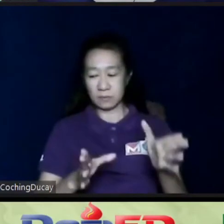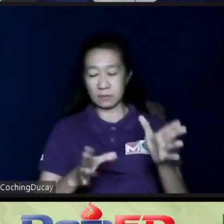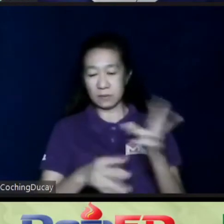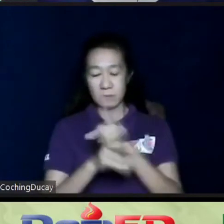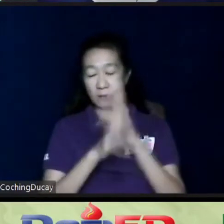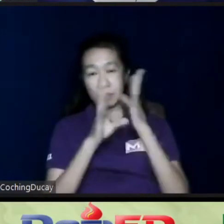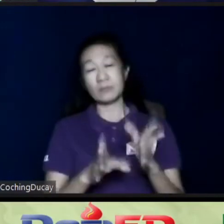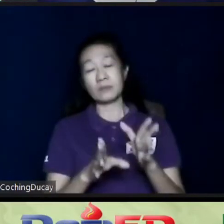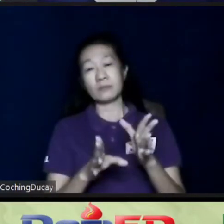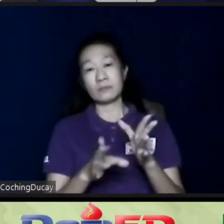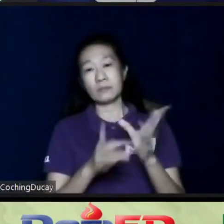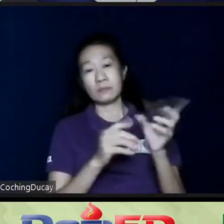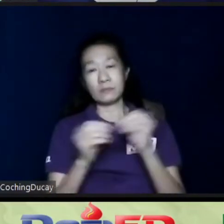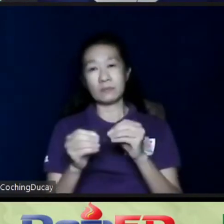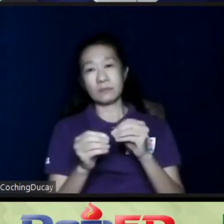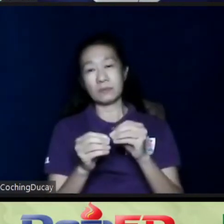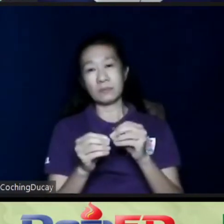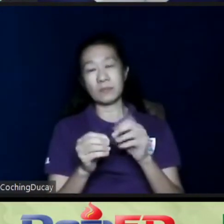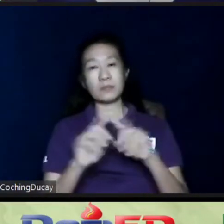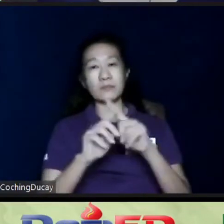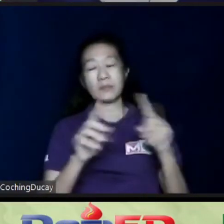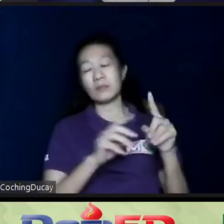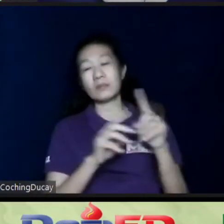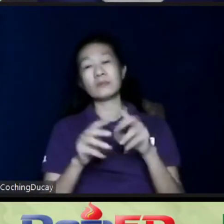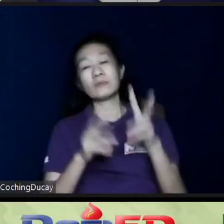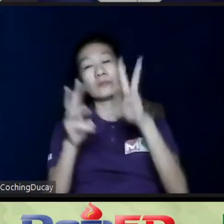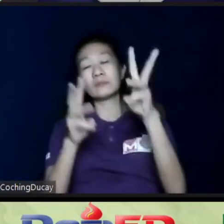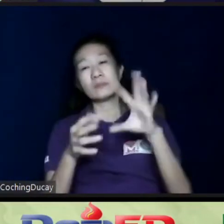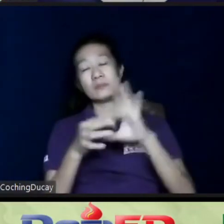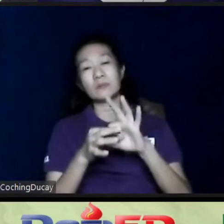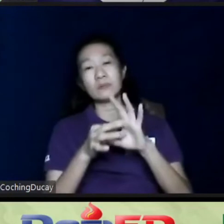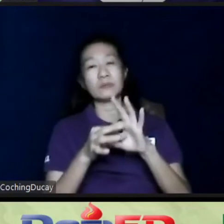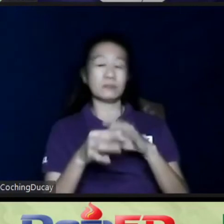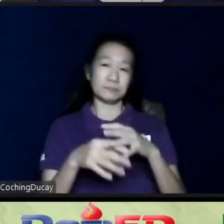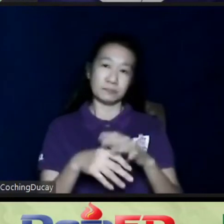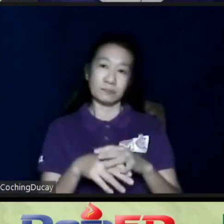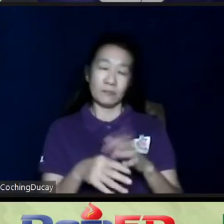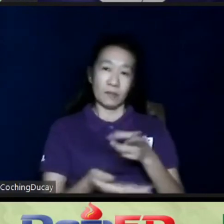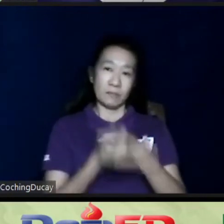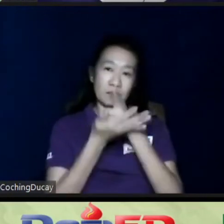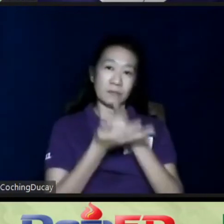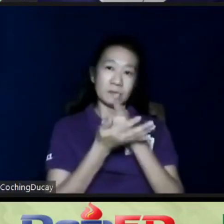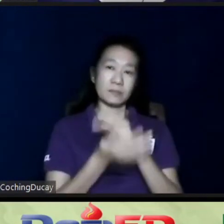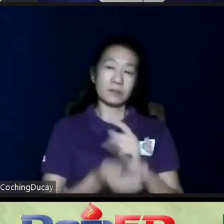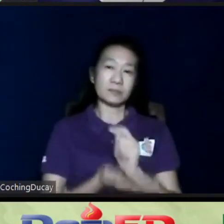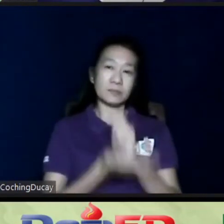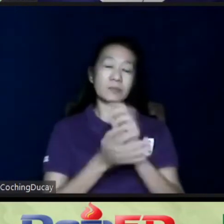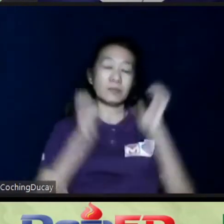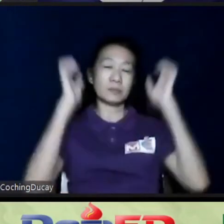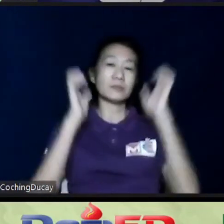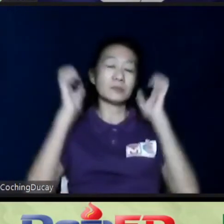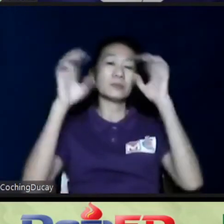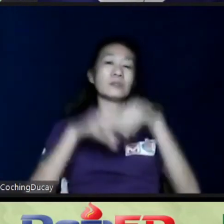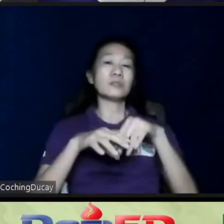implement yung sensory techniques, language stimulation techniques, in the case of PT, yung mga strengthening exercises sa bahay.